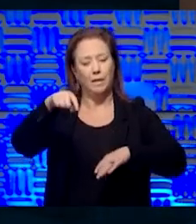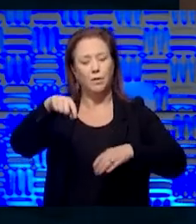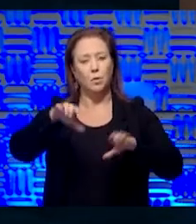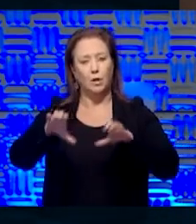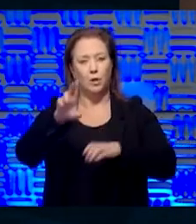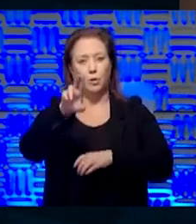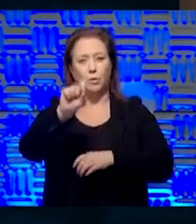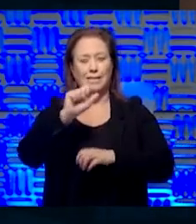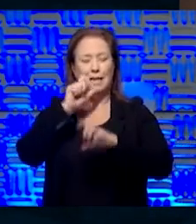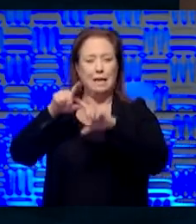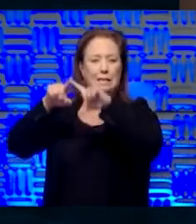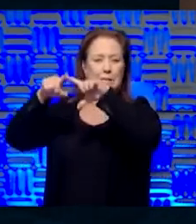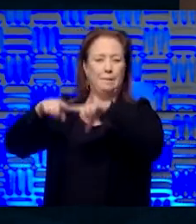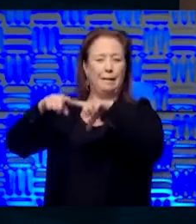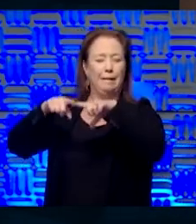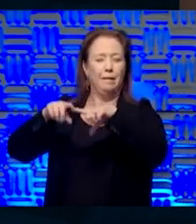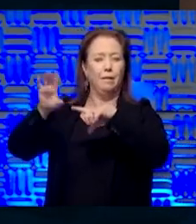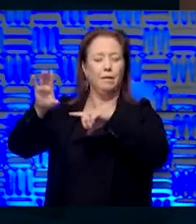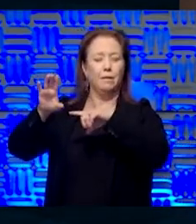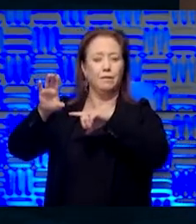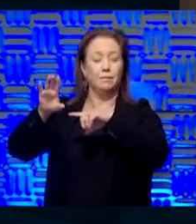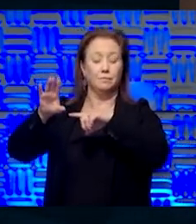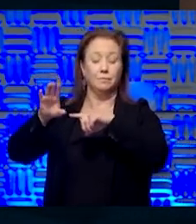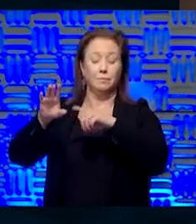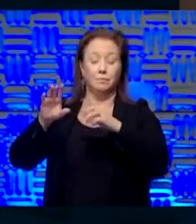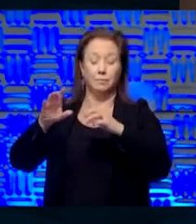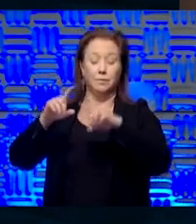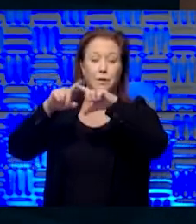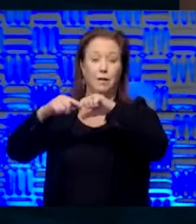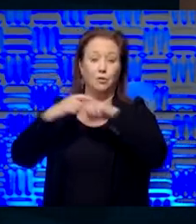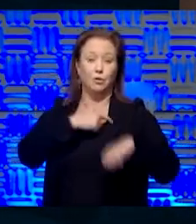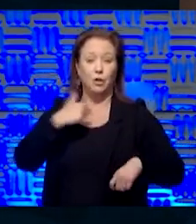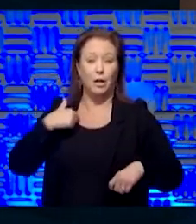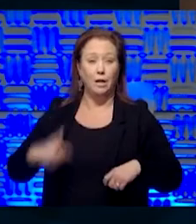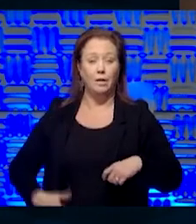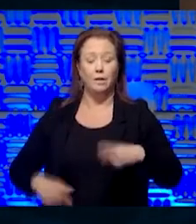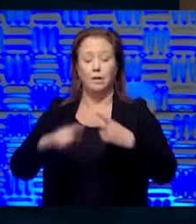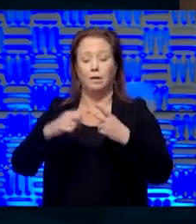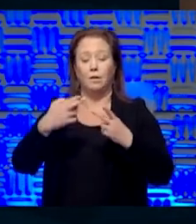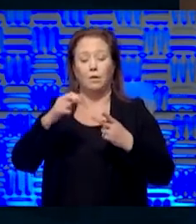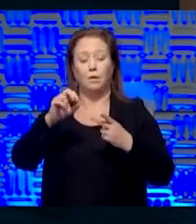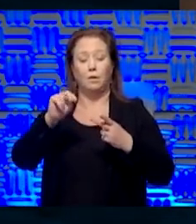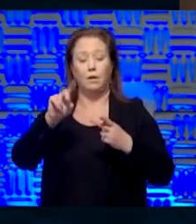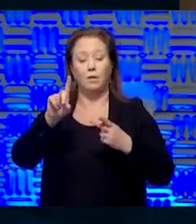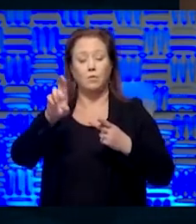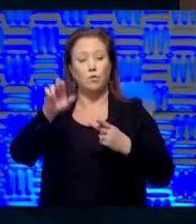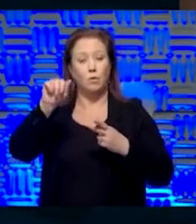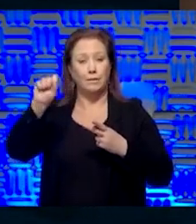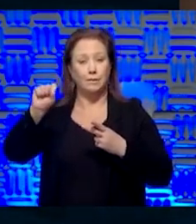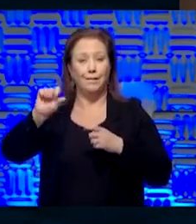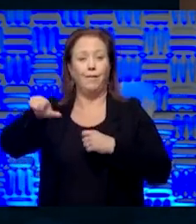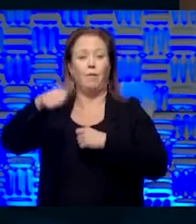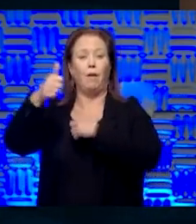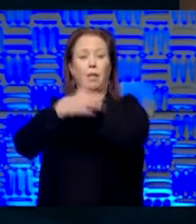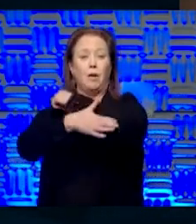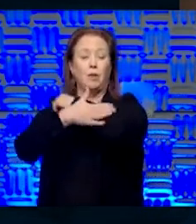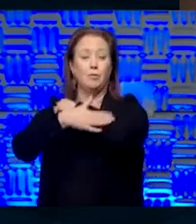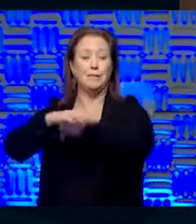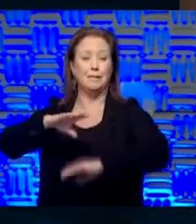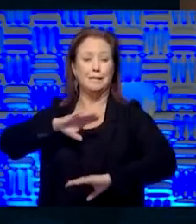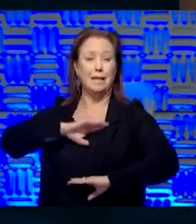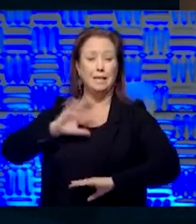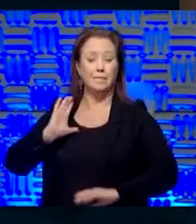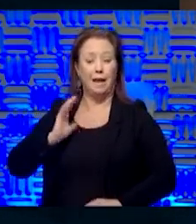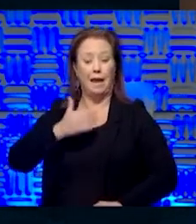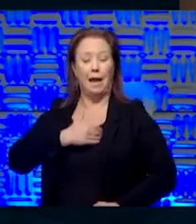we ought not be reliant the way we are today upon China or Honduras or other countries around the globe to meet the needs